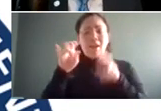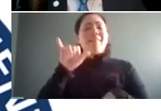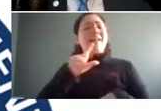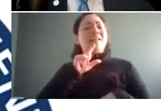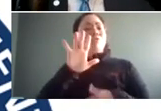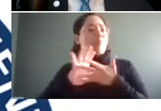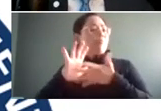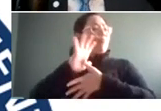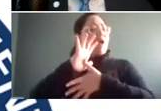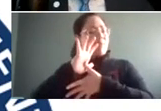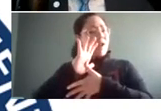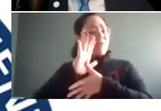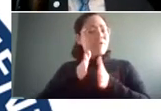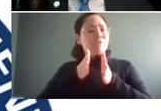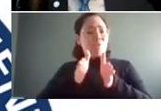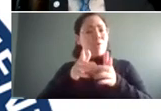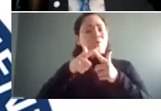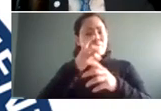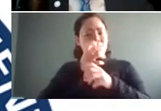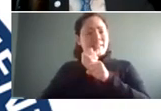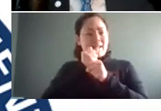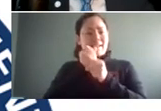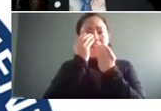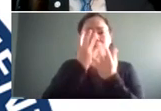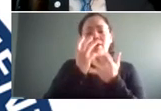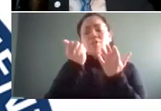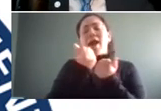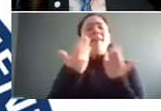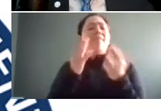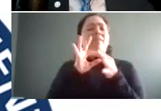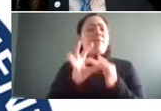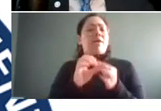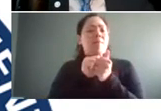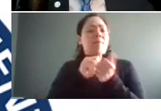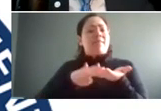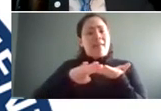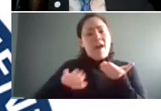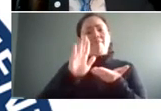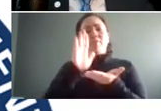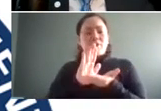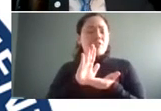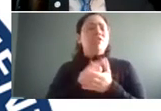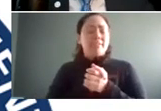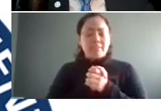source for for anything related to layoffs and reduction forces.